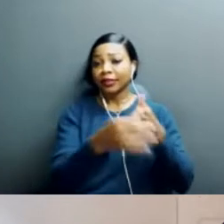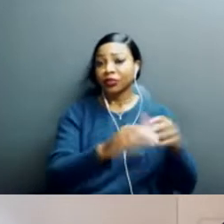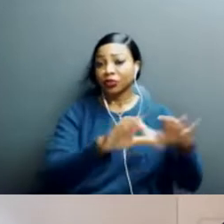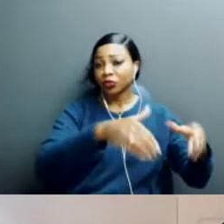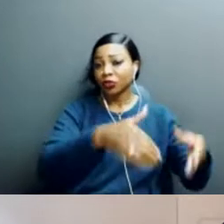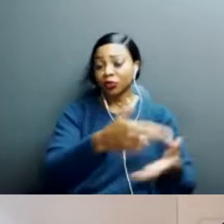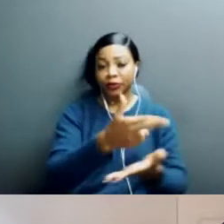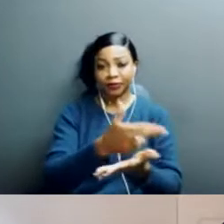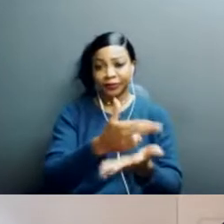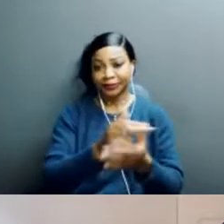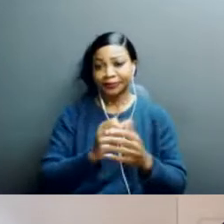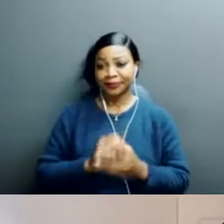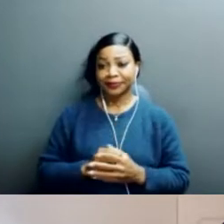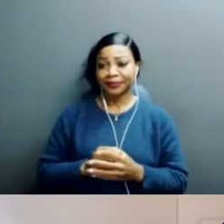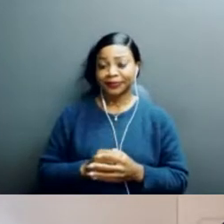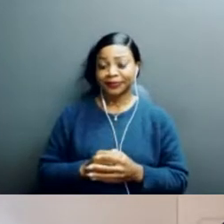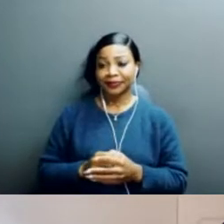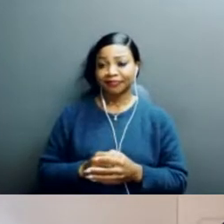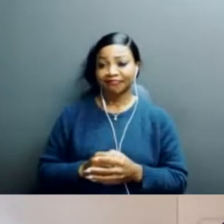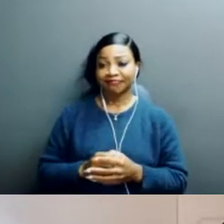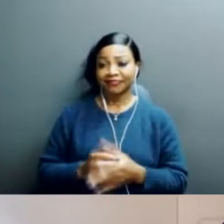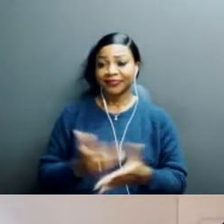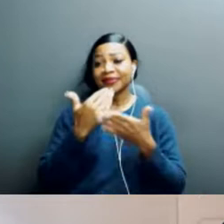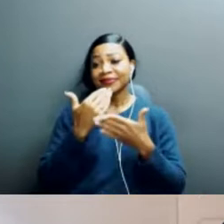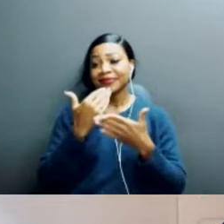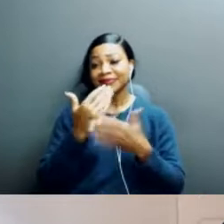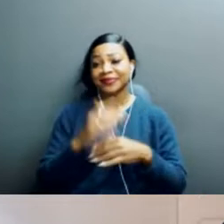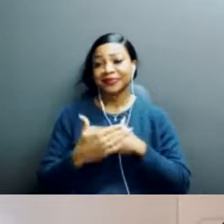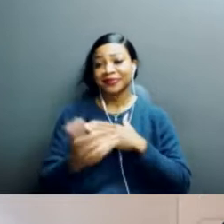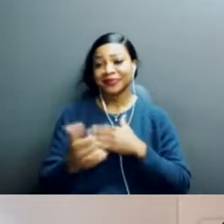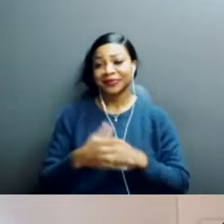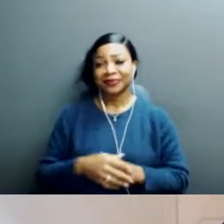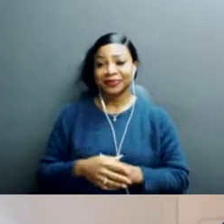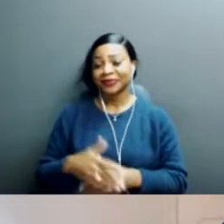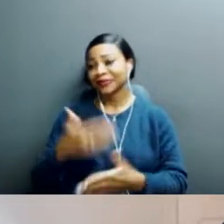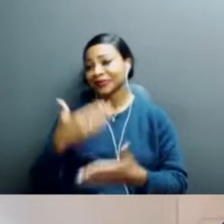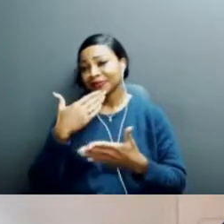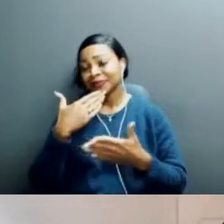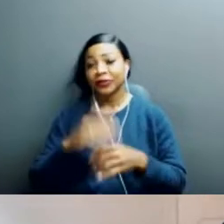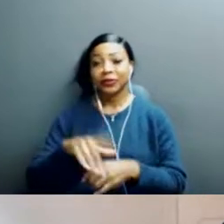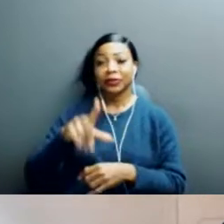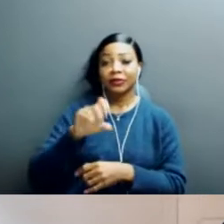who can help you. So, um, yeah, thanks again for having me. Thank you very much. Lisa?